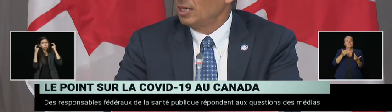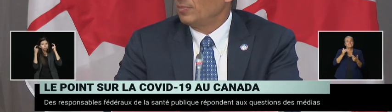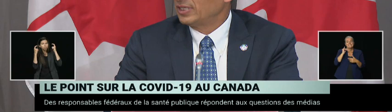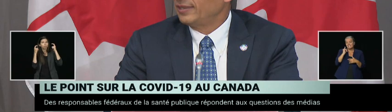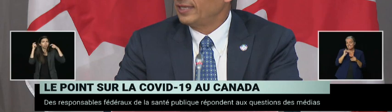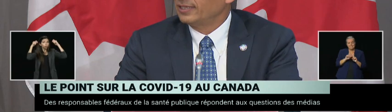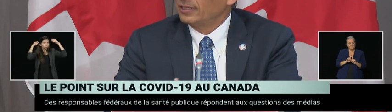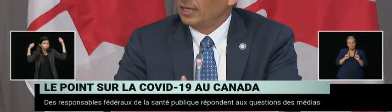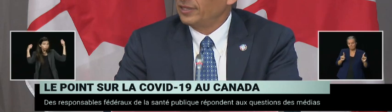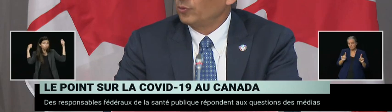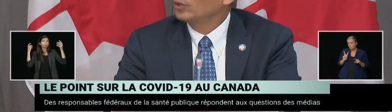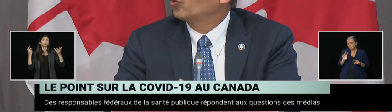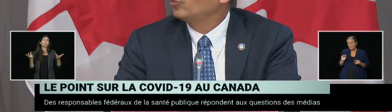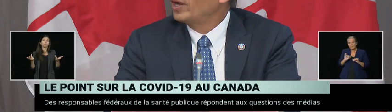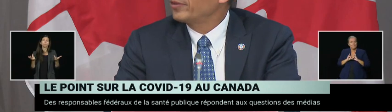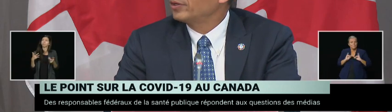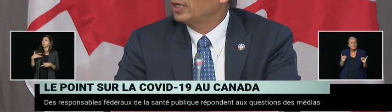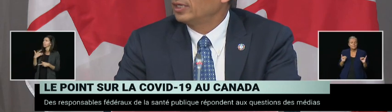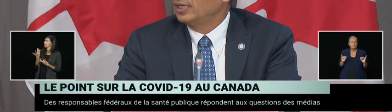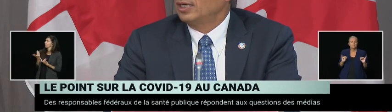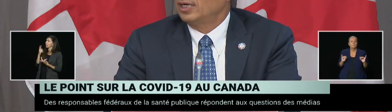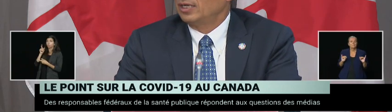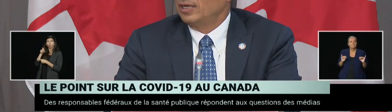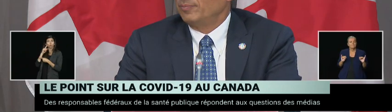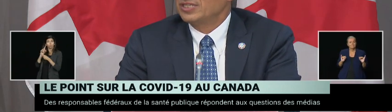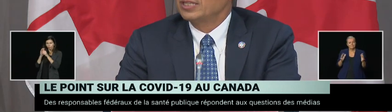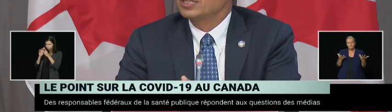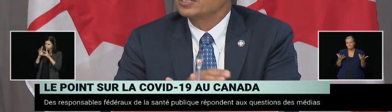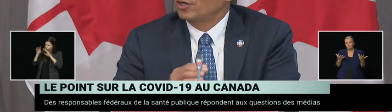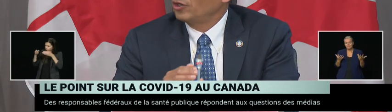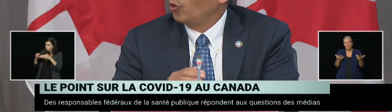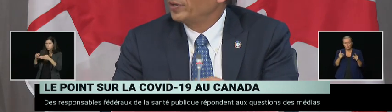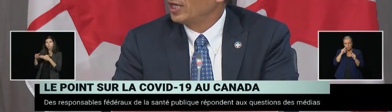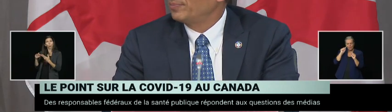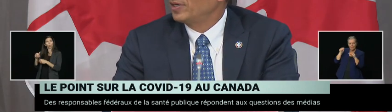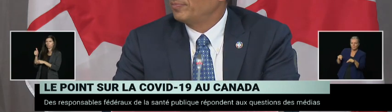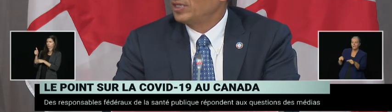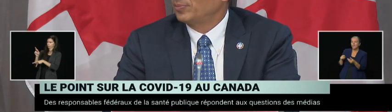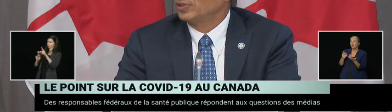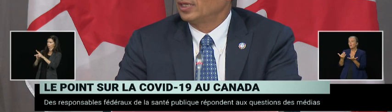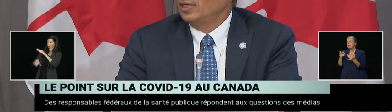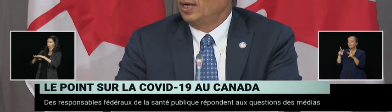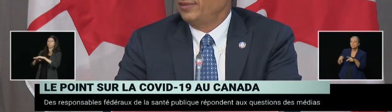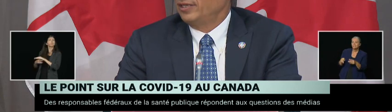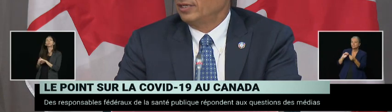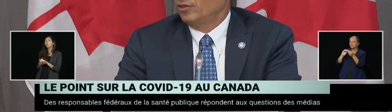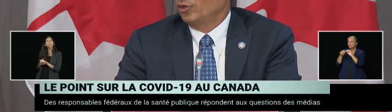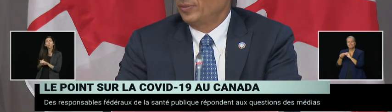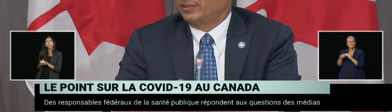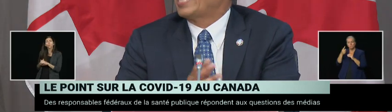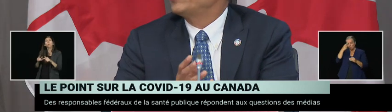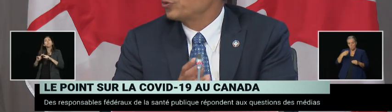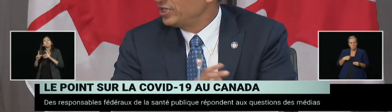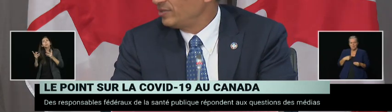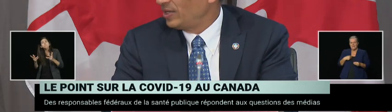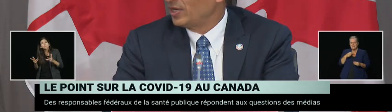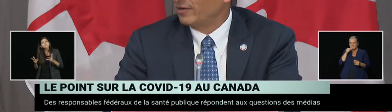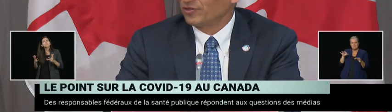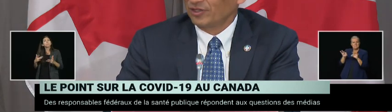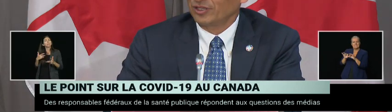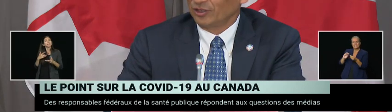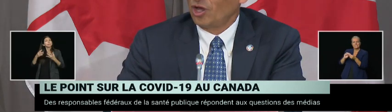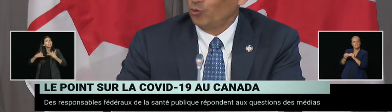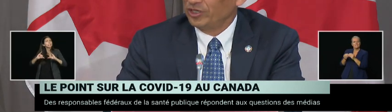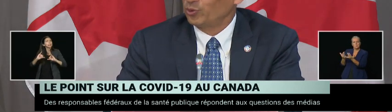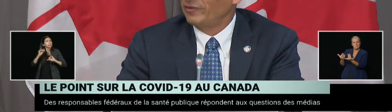numbers, but I think with the warm weather, businesses starting to open up, people, I think, are going a bit cabin crazy maybe